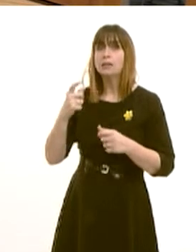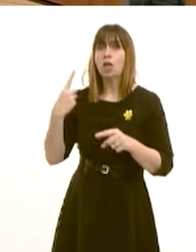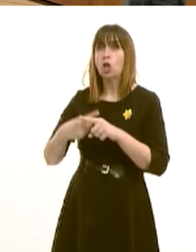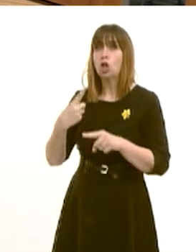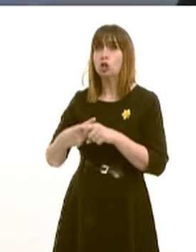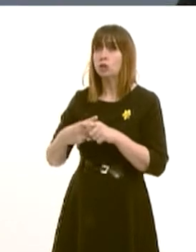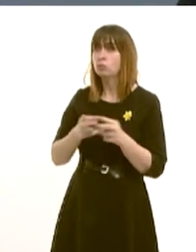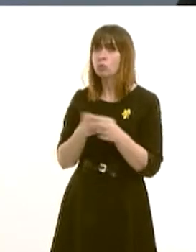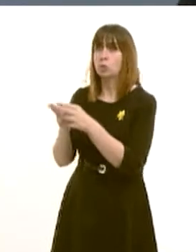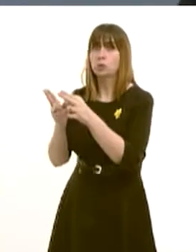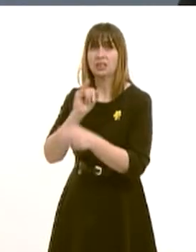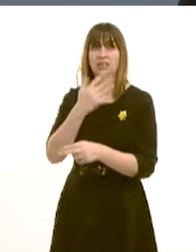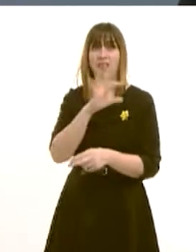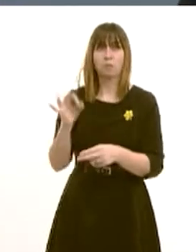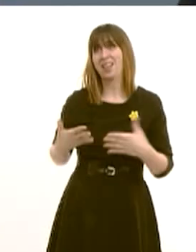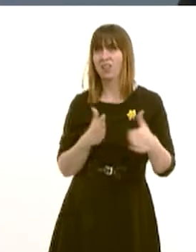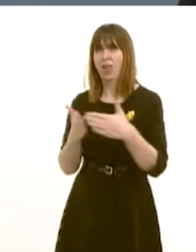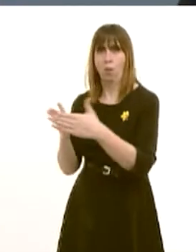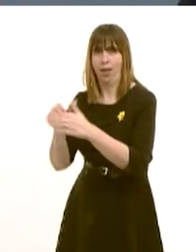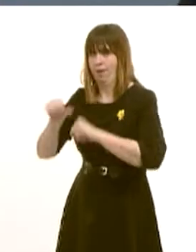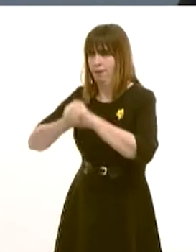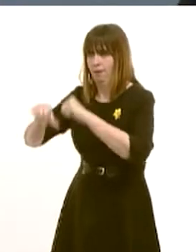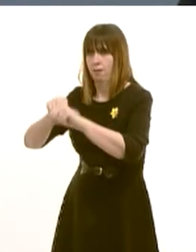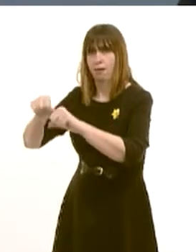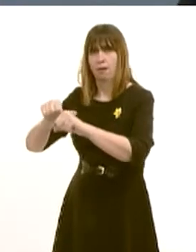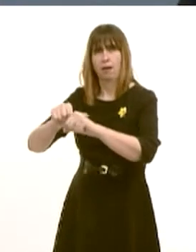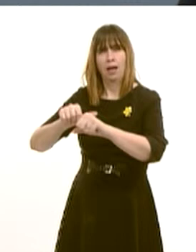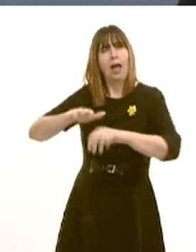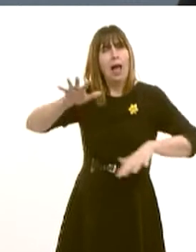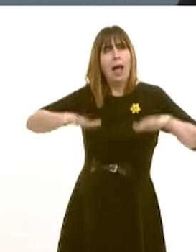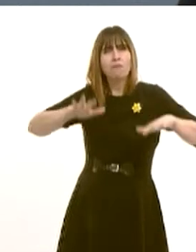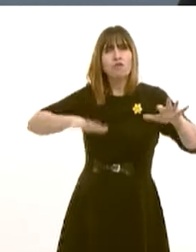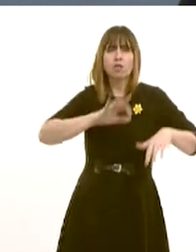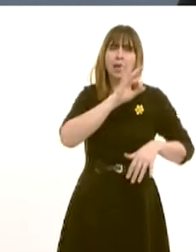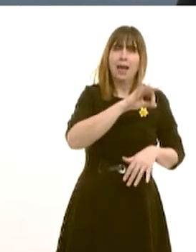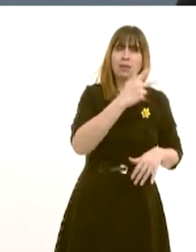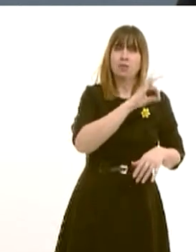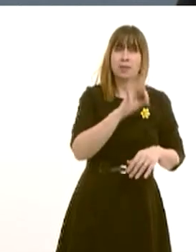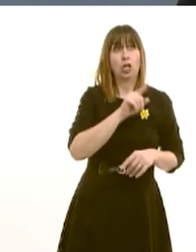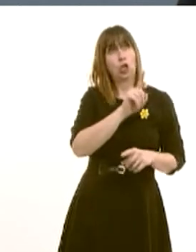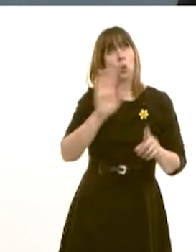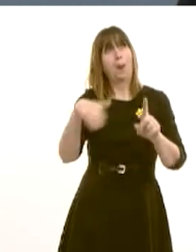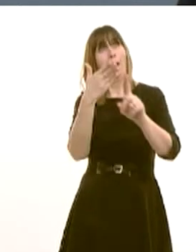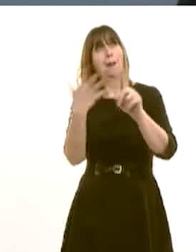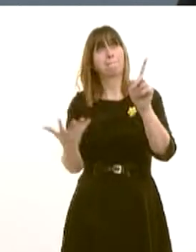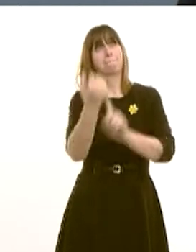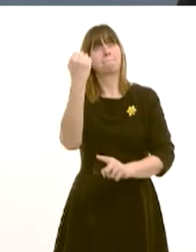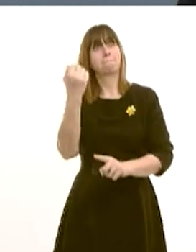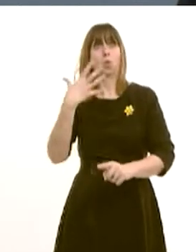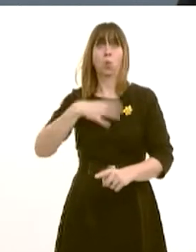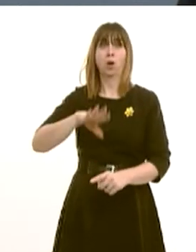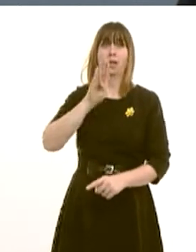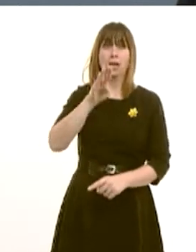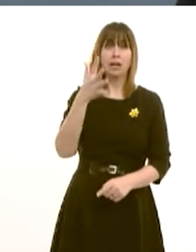suspect route. Ultimately, the average, the national average is only 83%. Your own target here in Wales is for